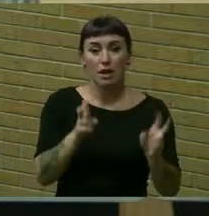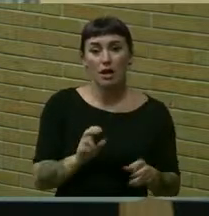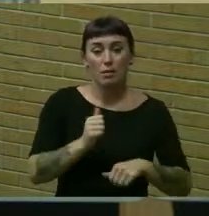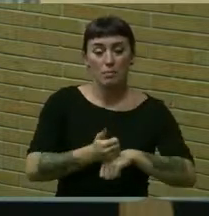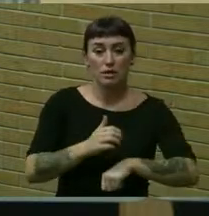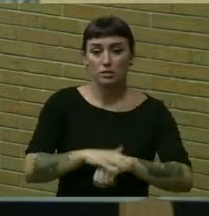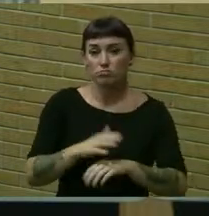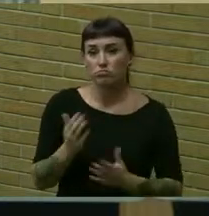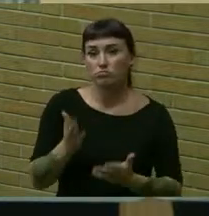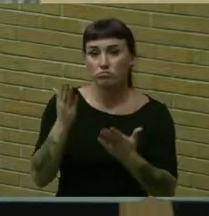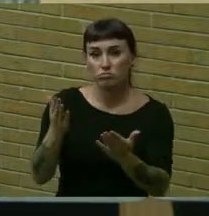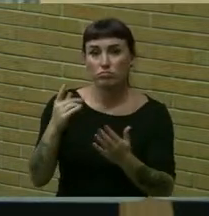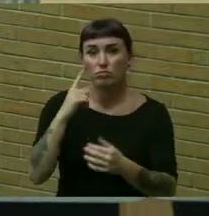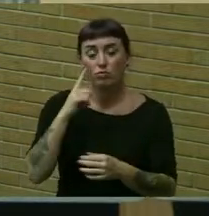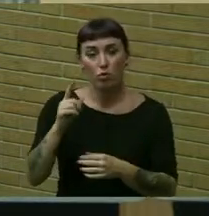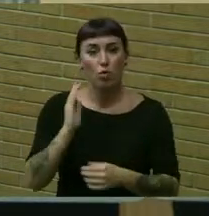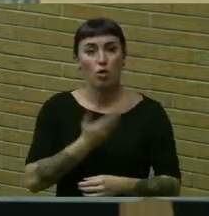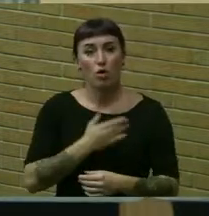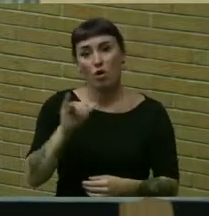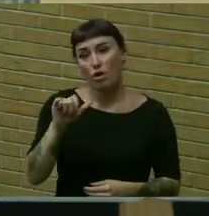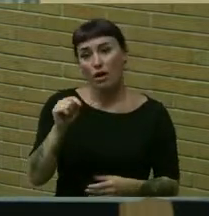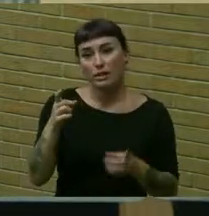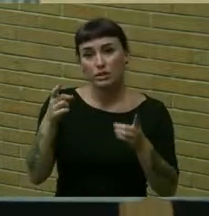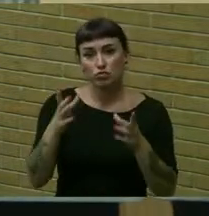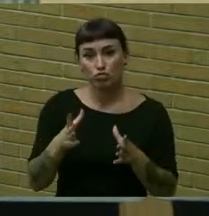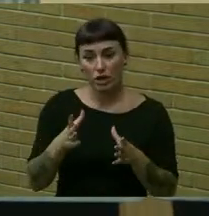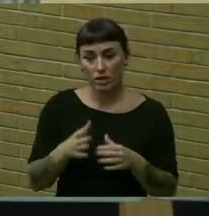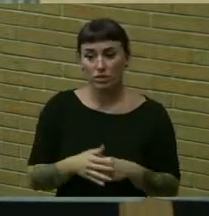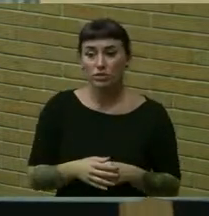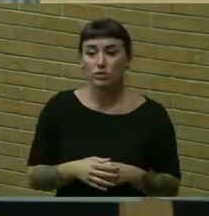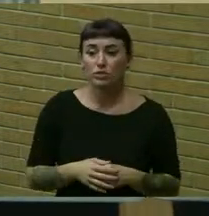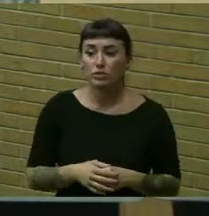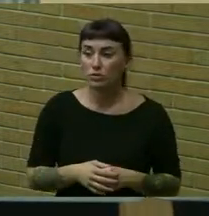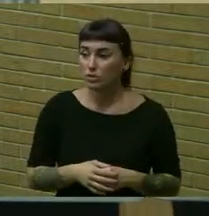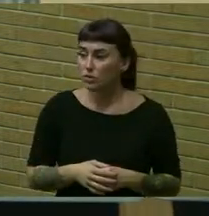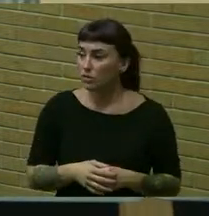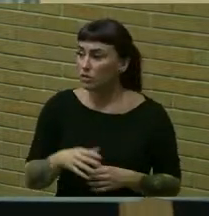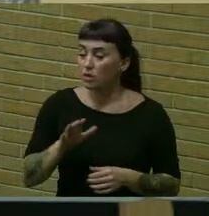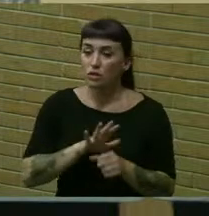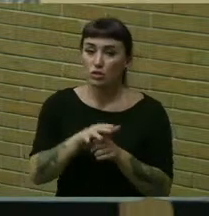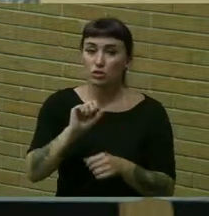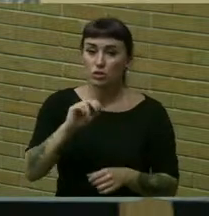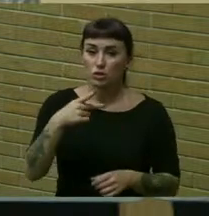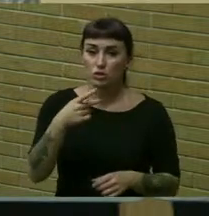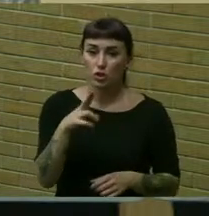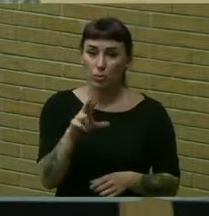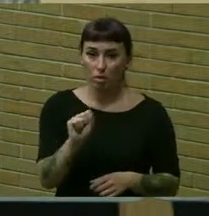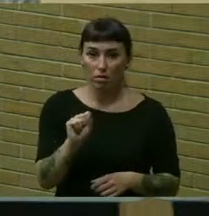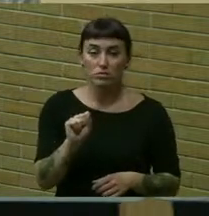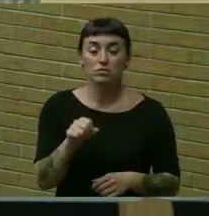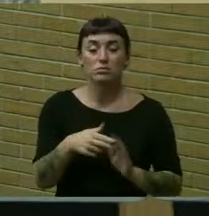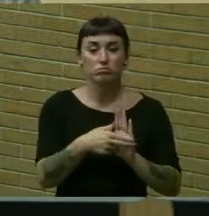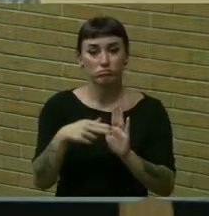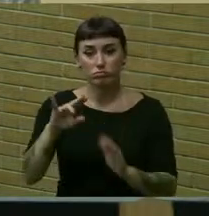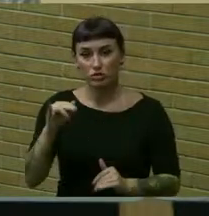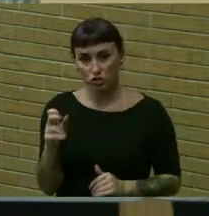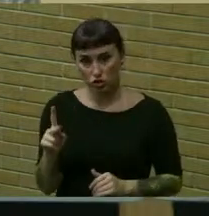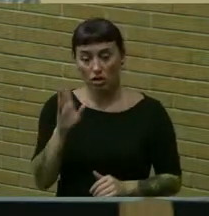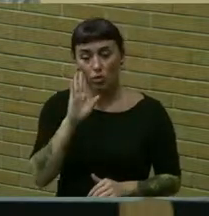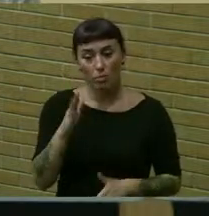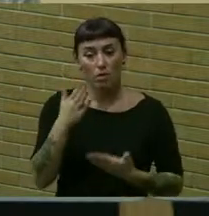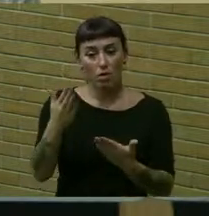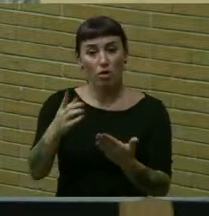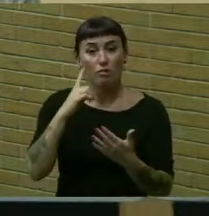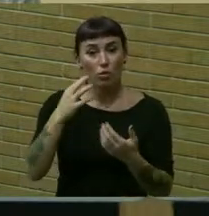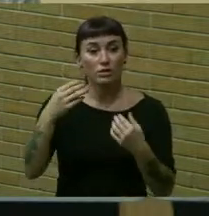on the recommendation of our i.t director to be um surplus and junk they will be offered